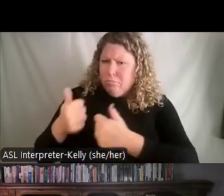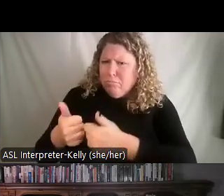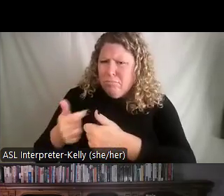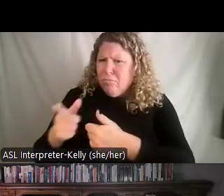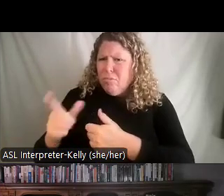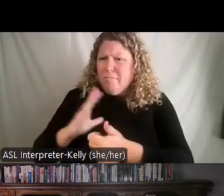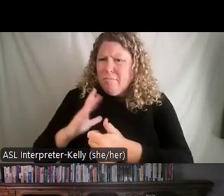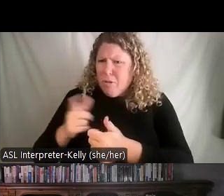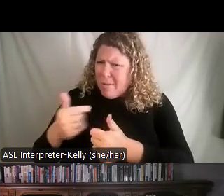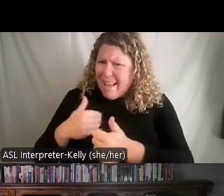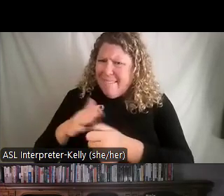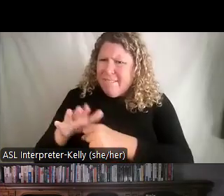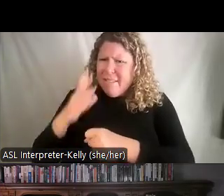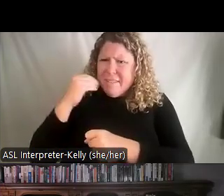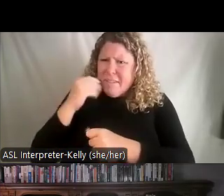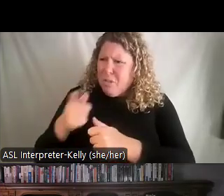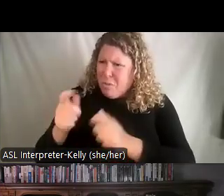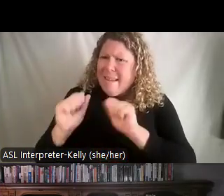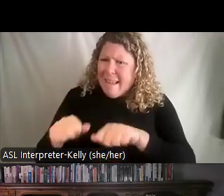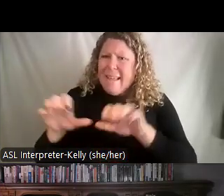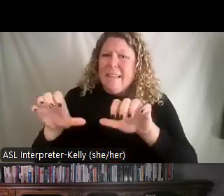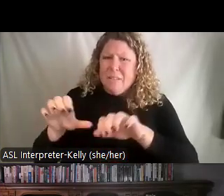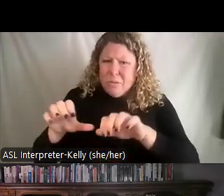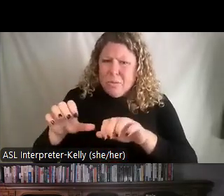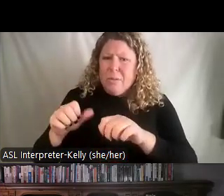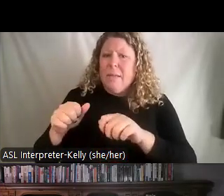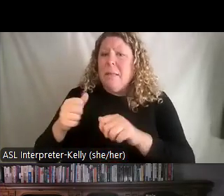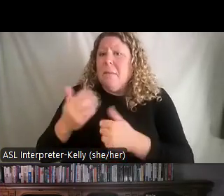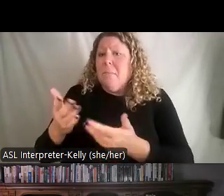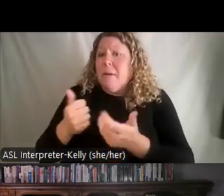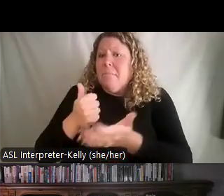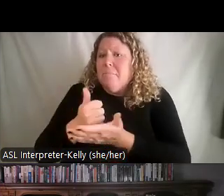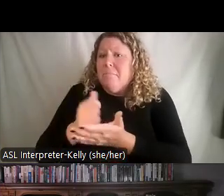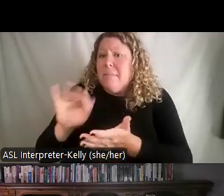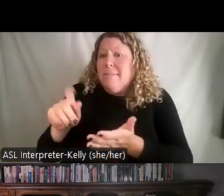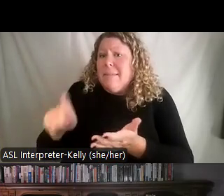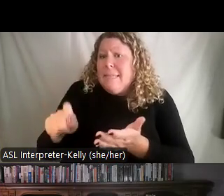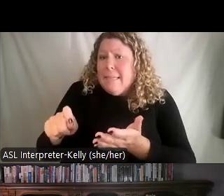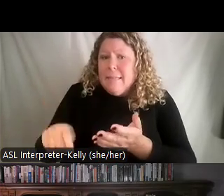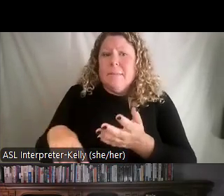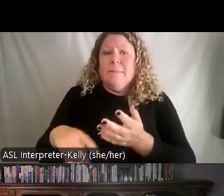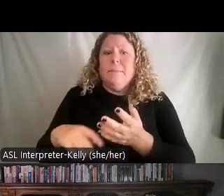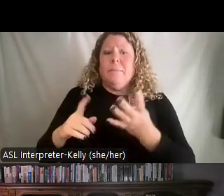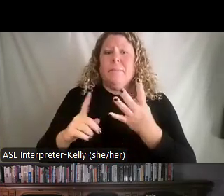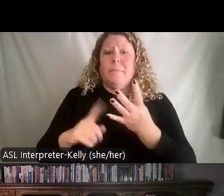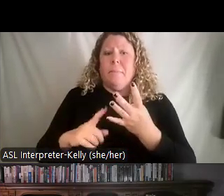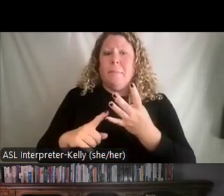the experience necessary to handle the project, provide assistance where requested, and